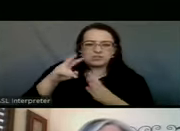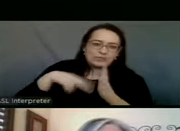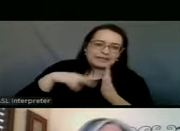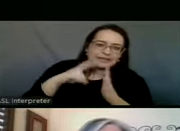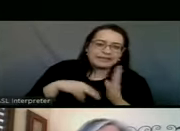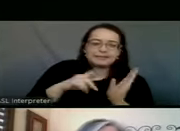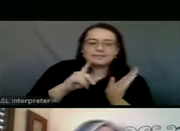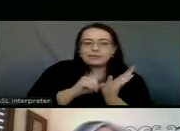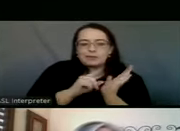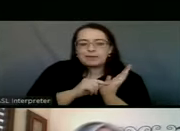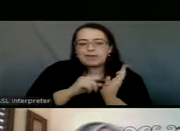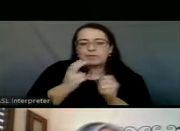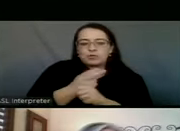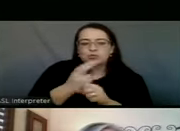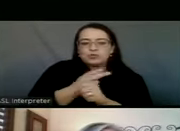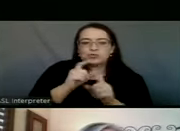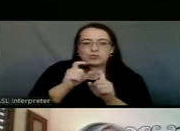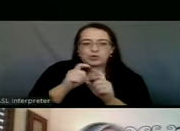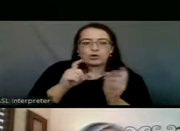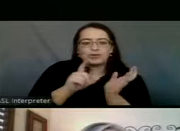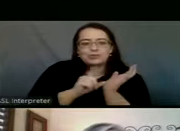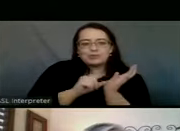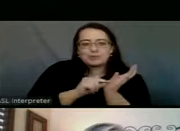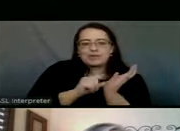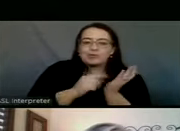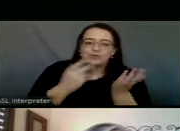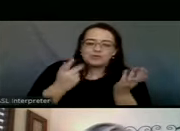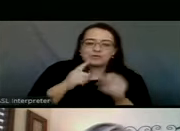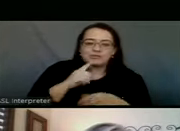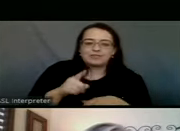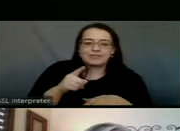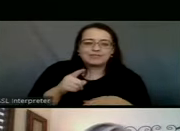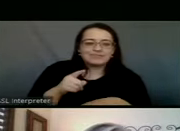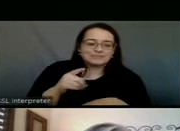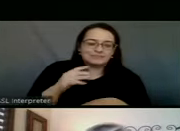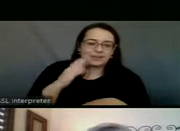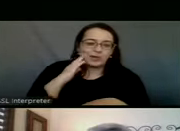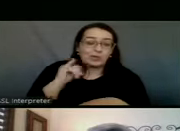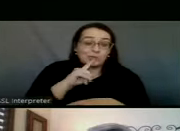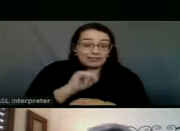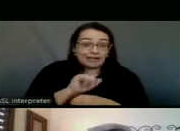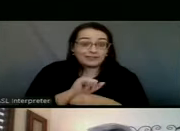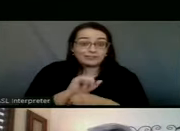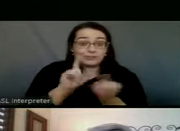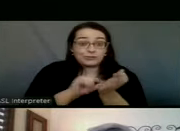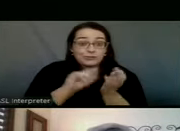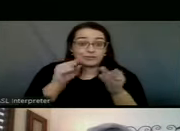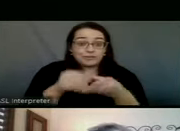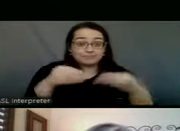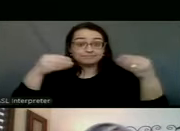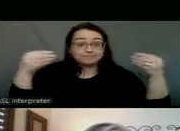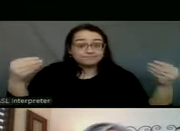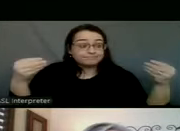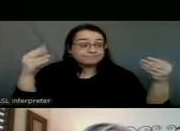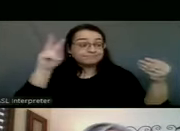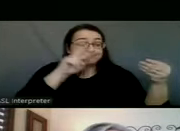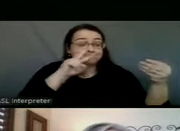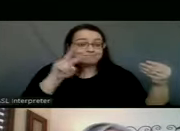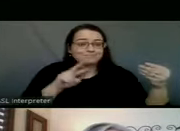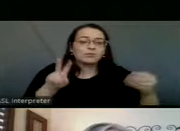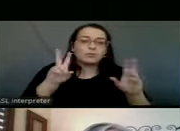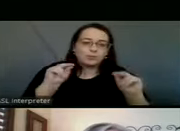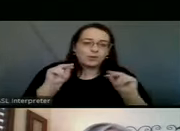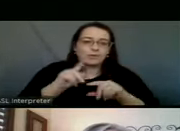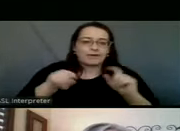or I'm going to use the word the paper. I don't, I don't, know the last time I actually saw a physical newspaper, but, um,